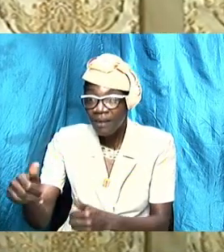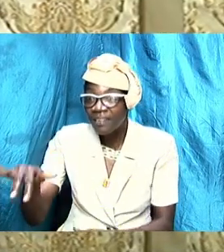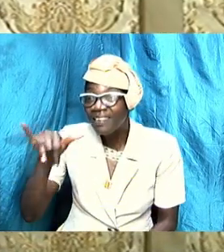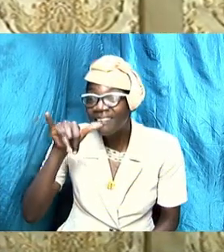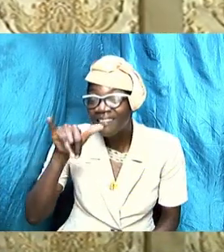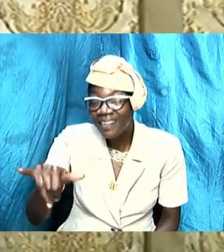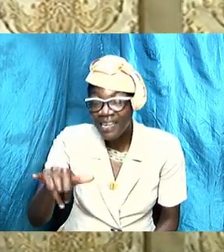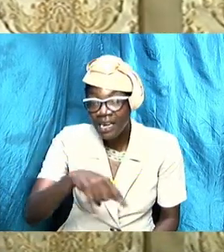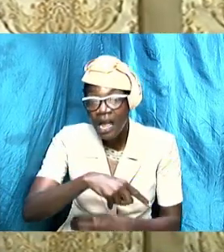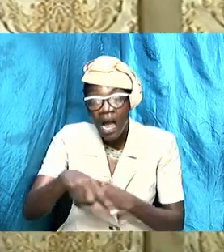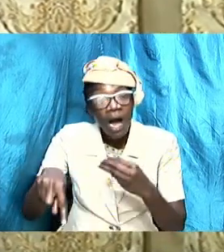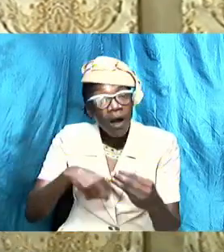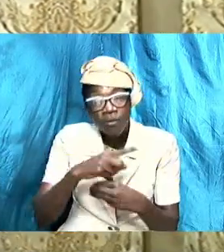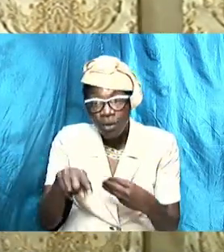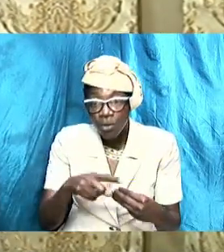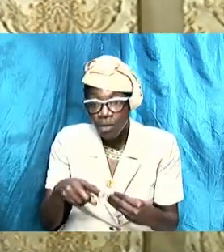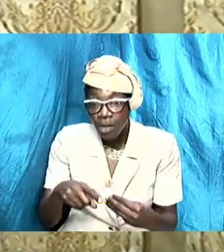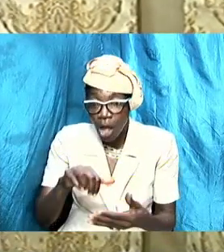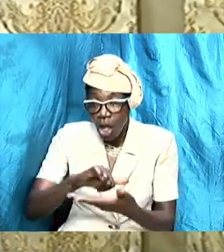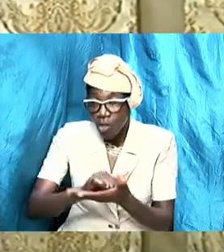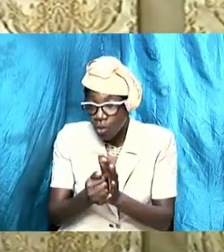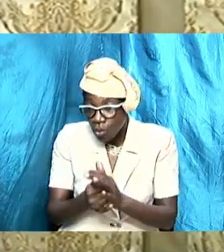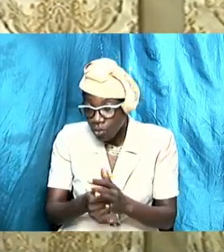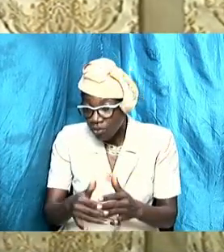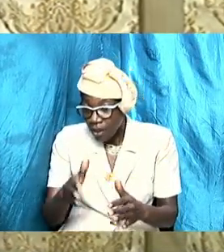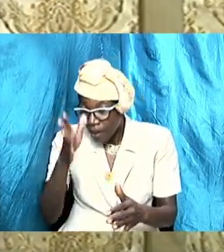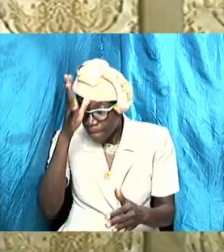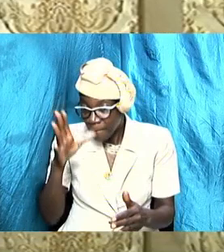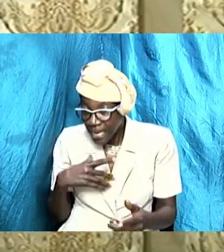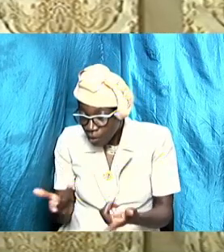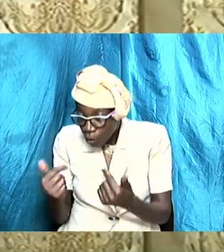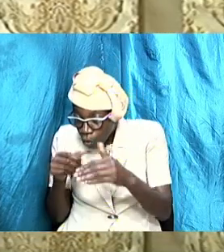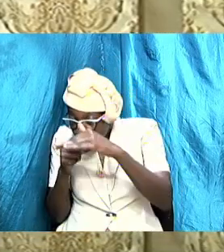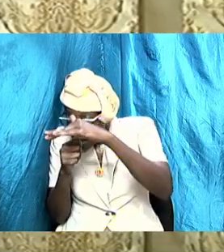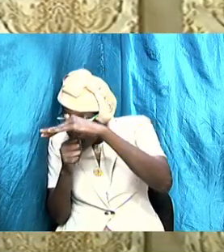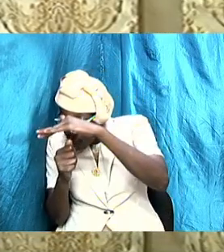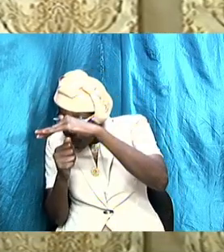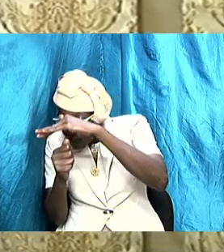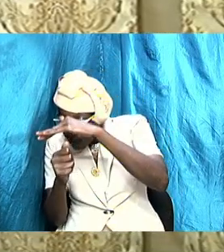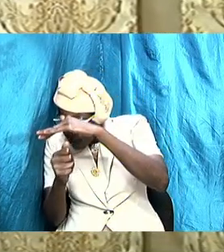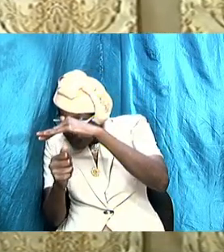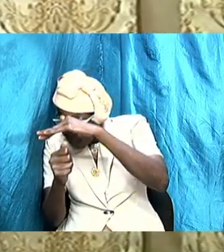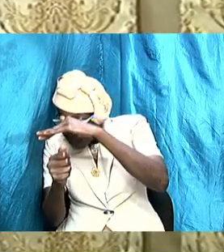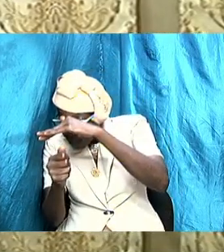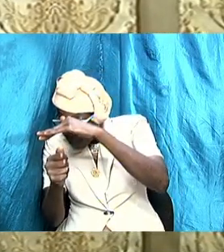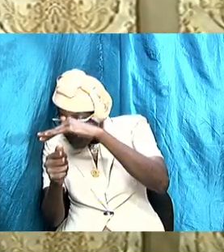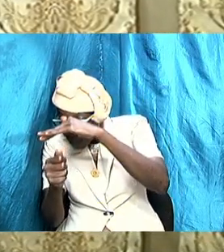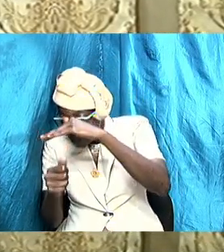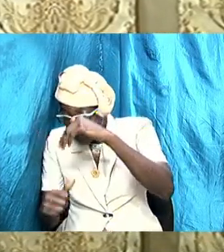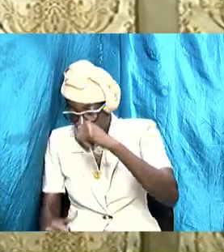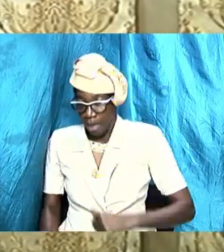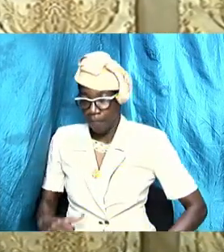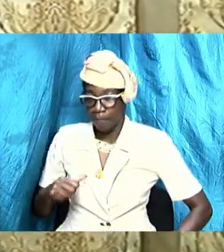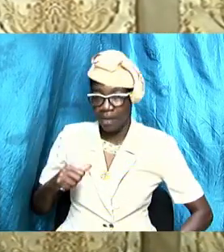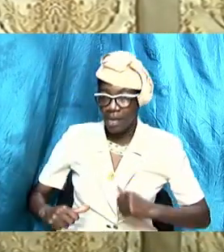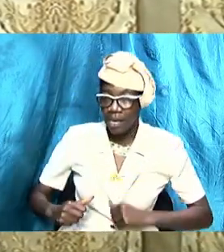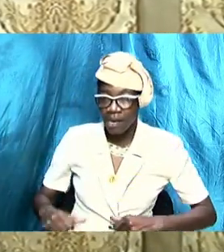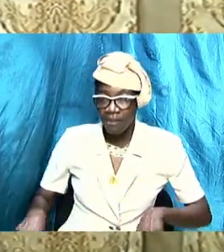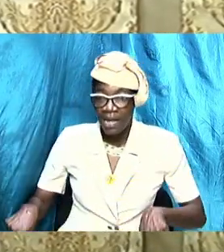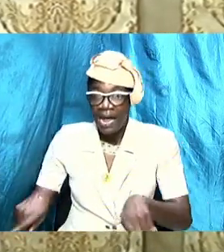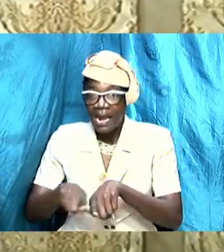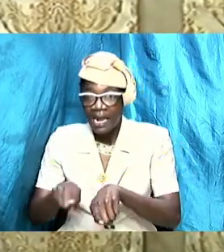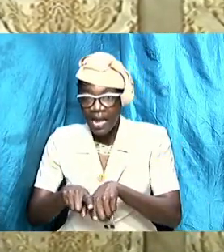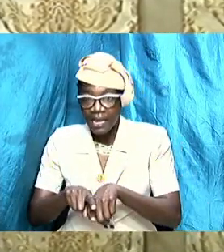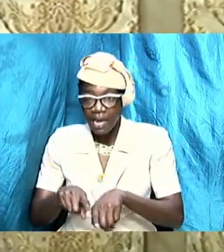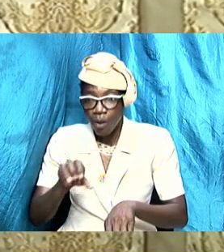those men had crepting unaware they pretended that they were saints they acted like